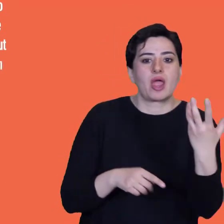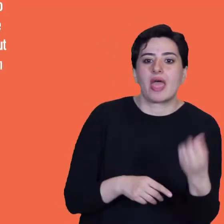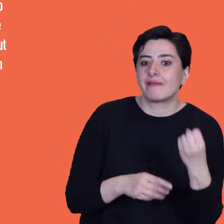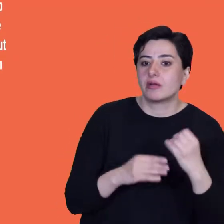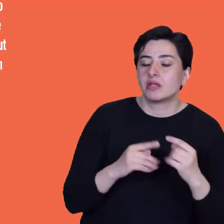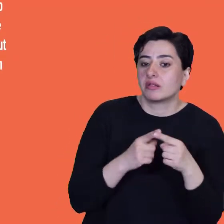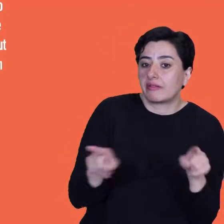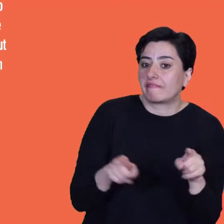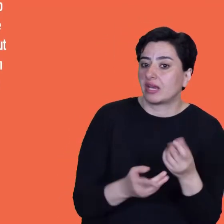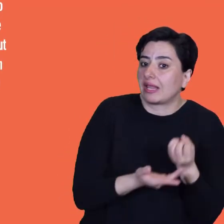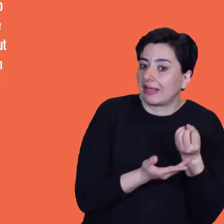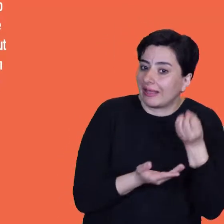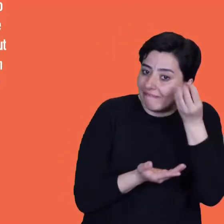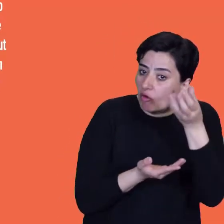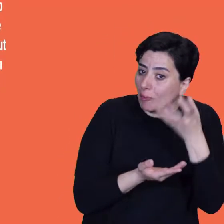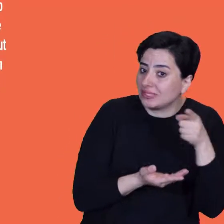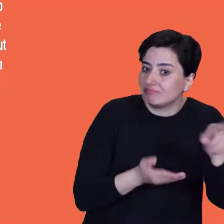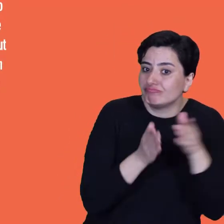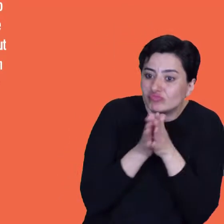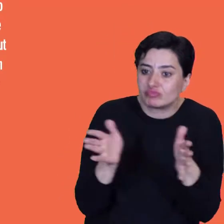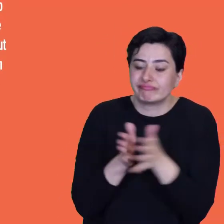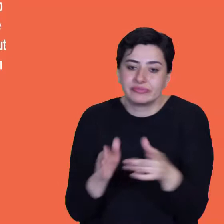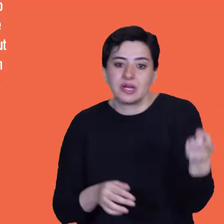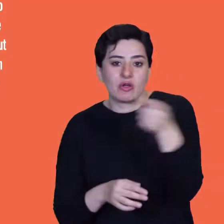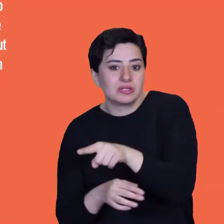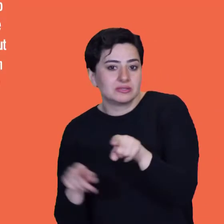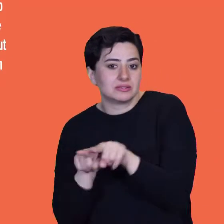they should share these ideas with people in Guatemala.